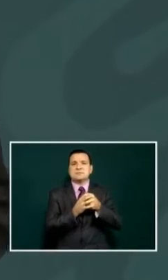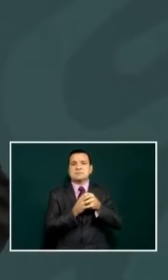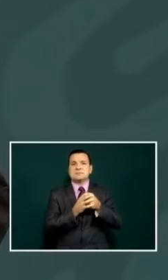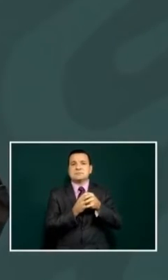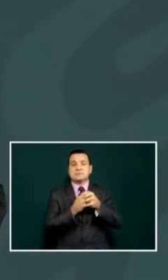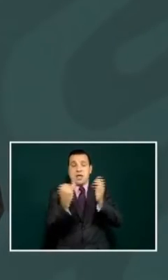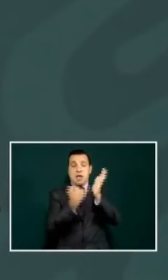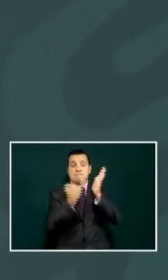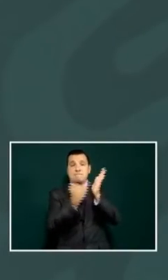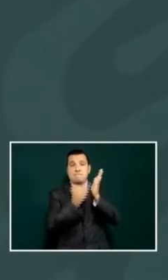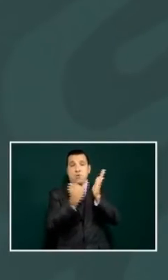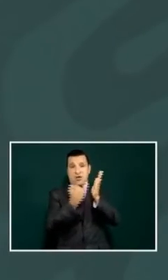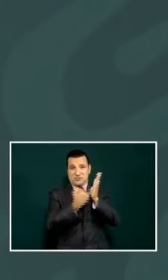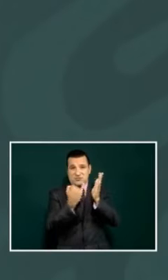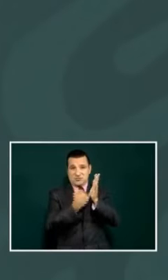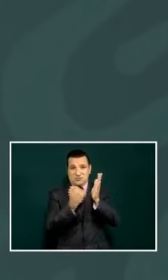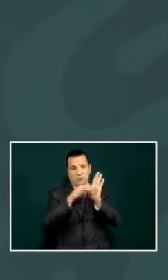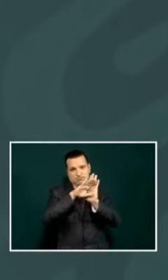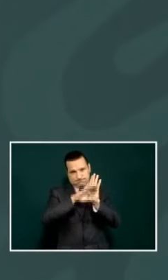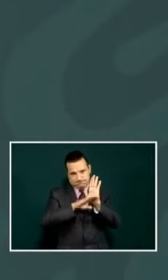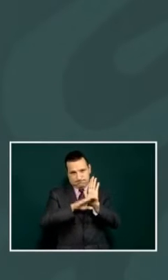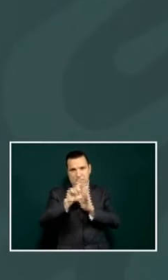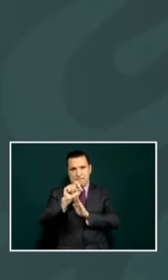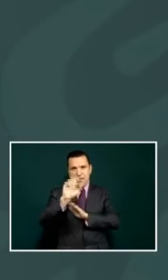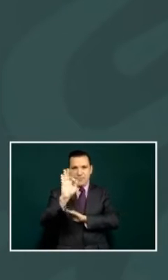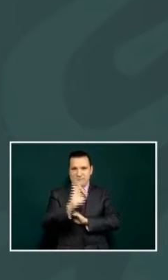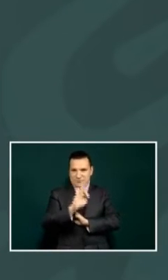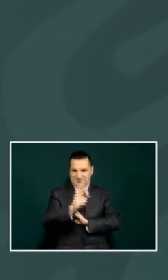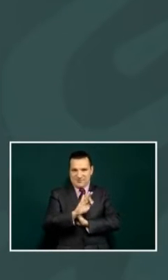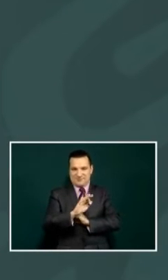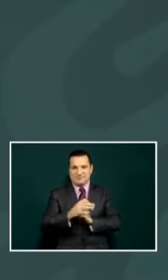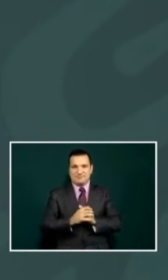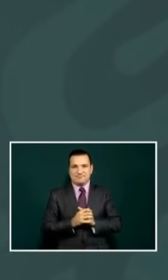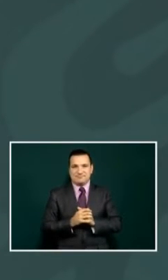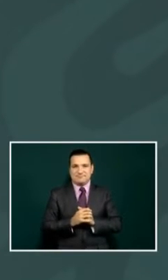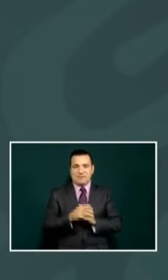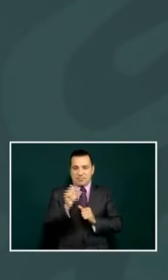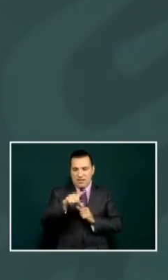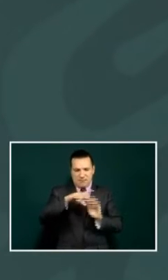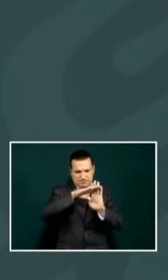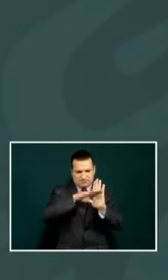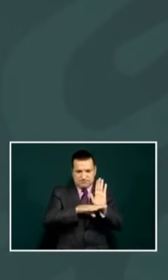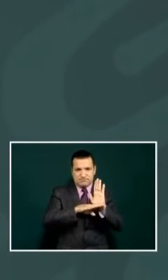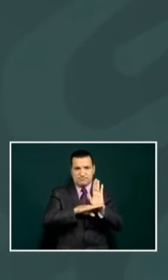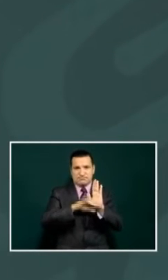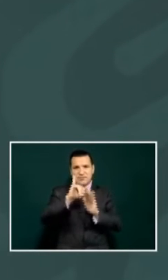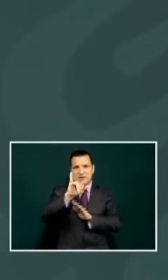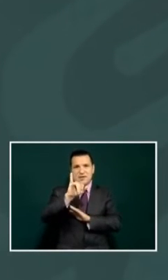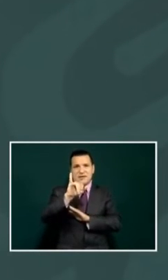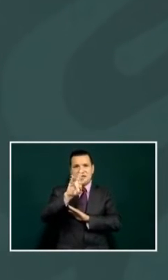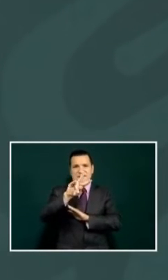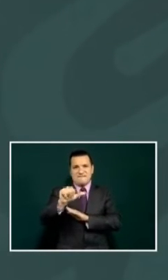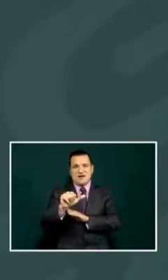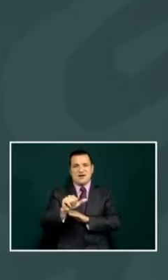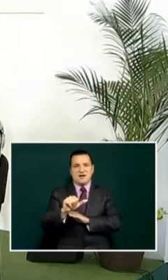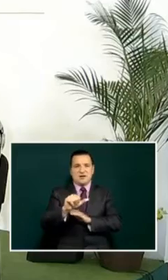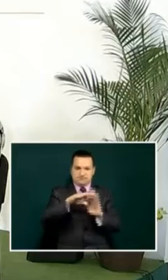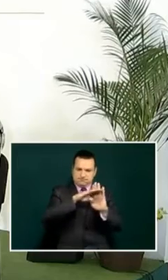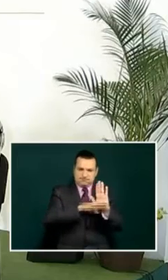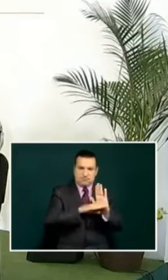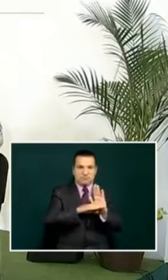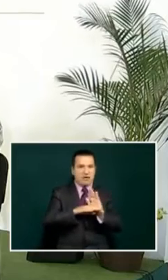they've reduced the taxes over rent from 20 percent and